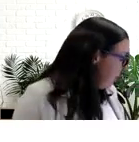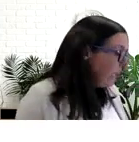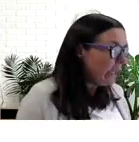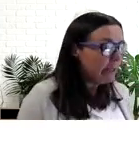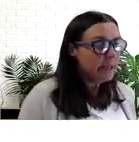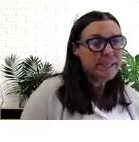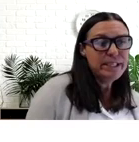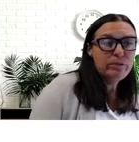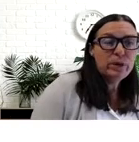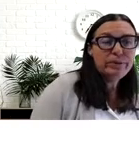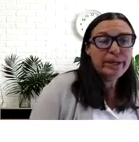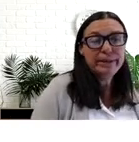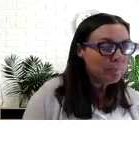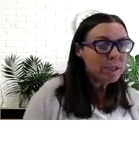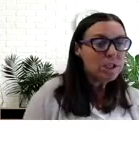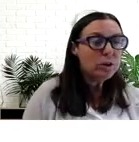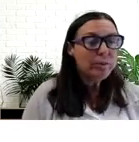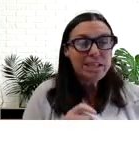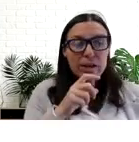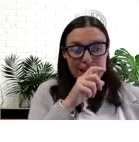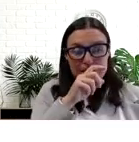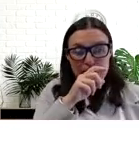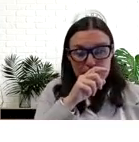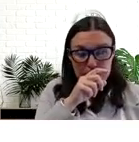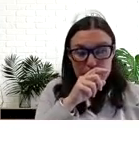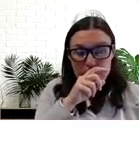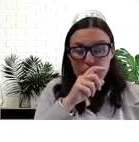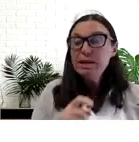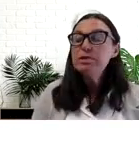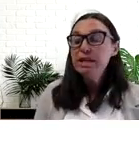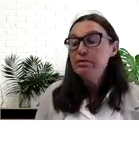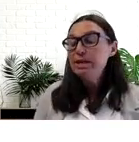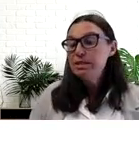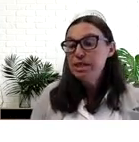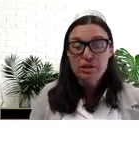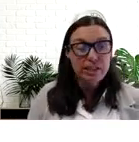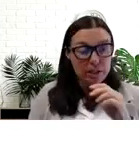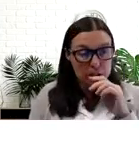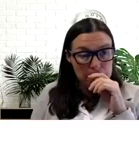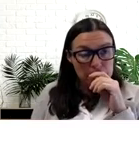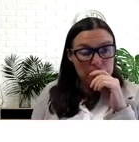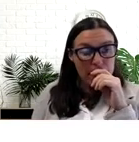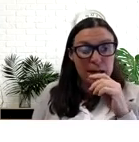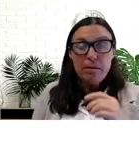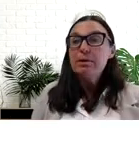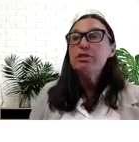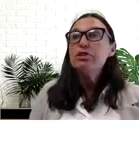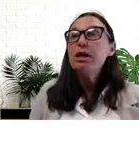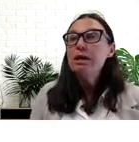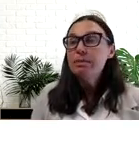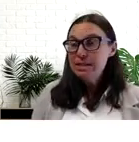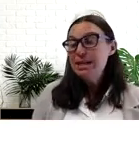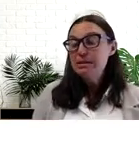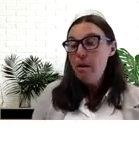the 1943 Detroit race riot while I was reading for my dissertation research, and I